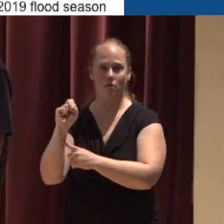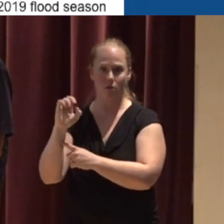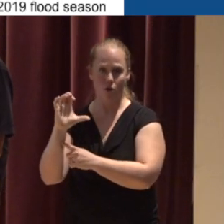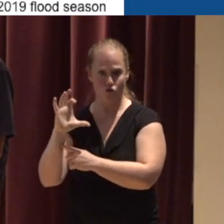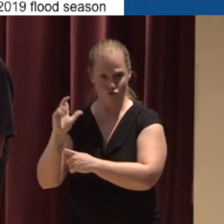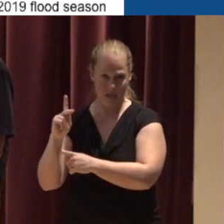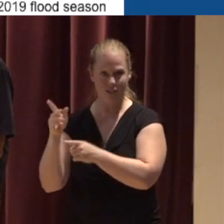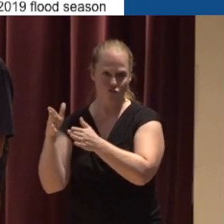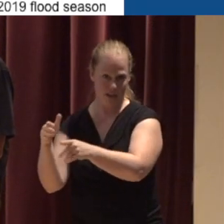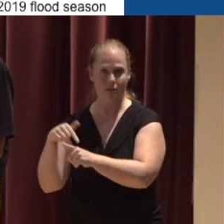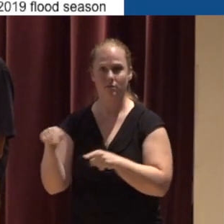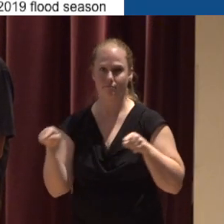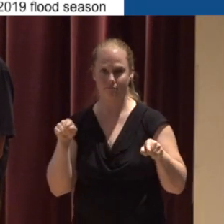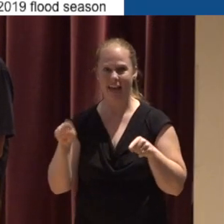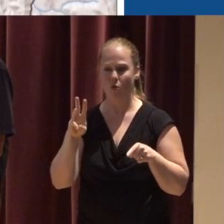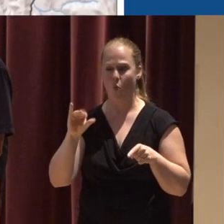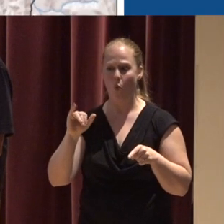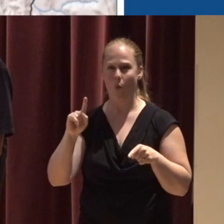Drive